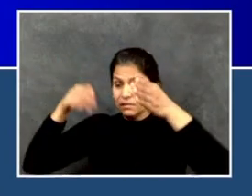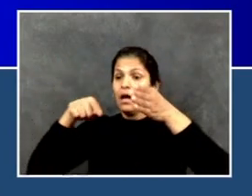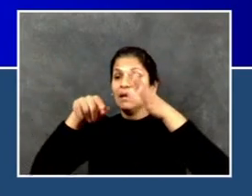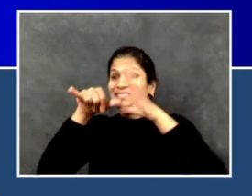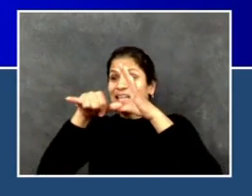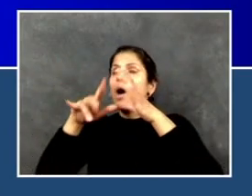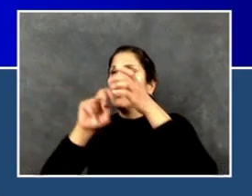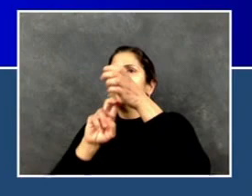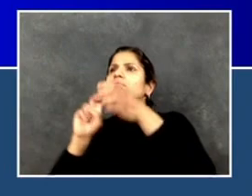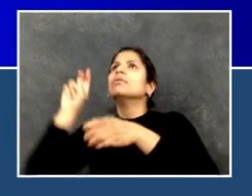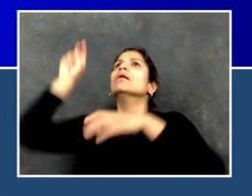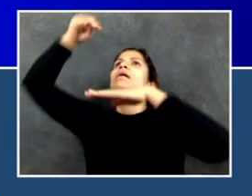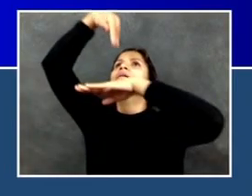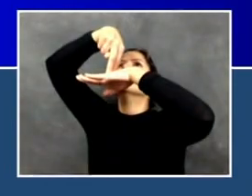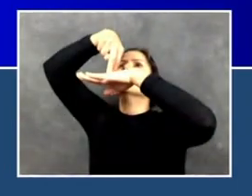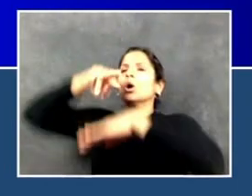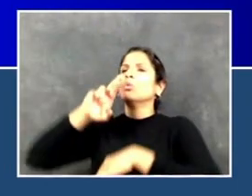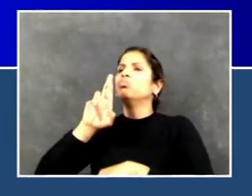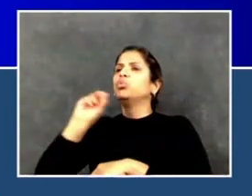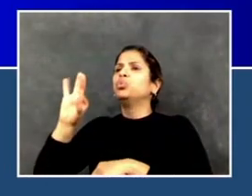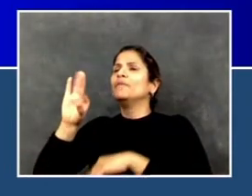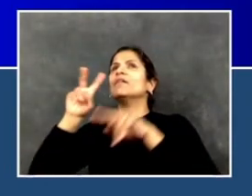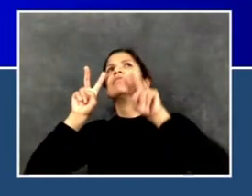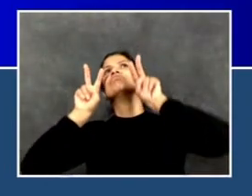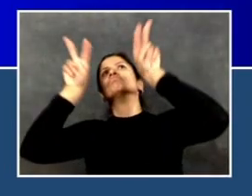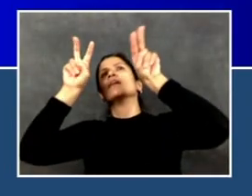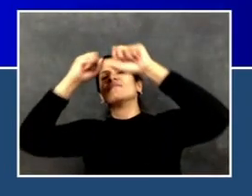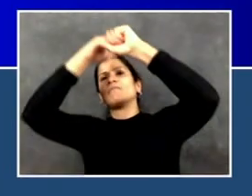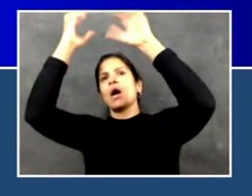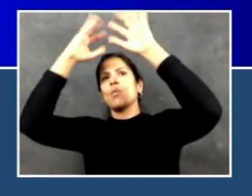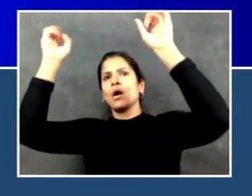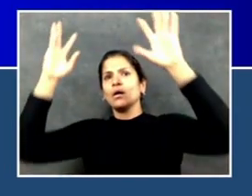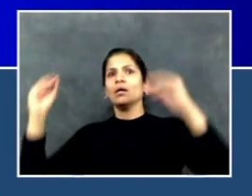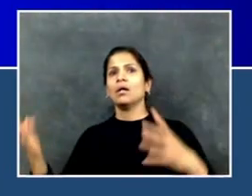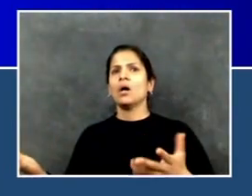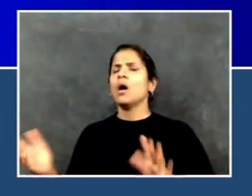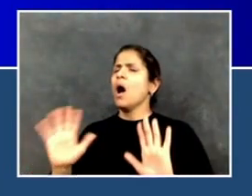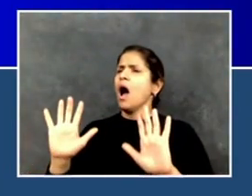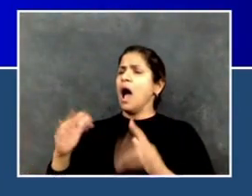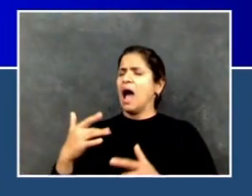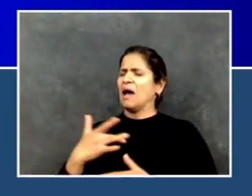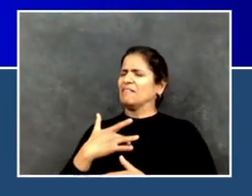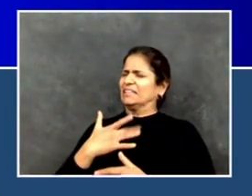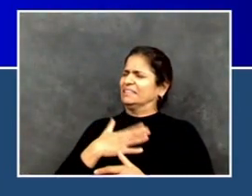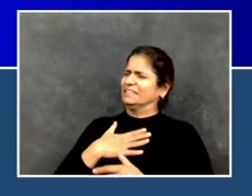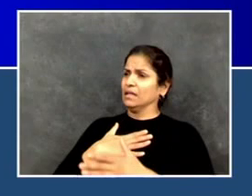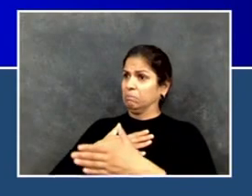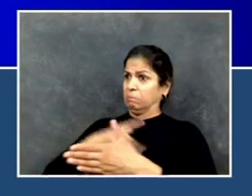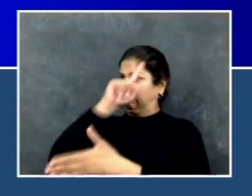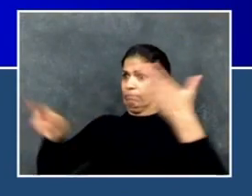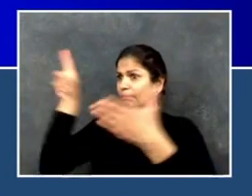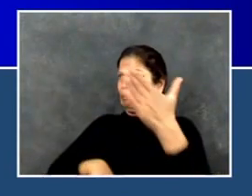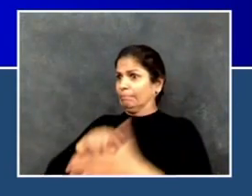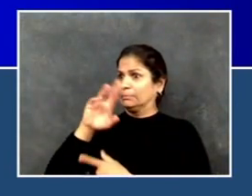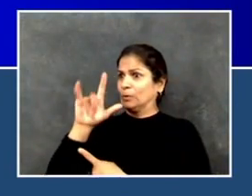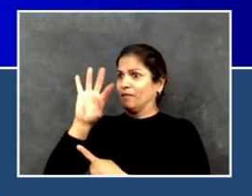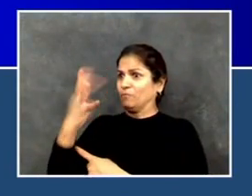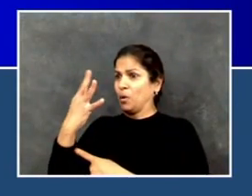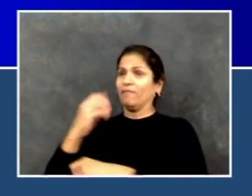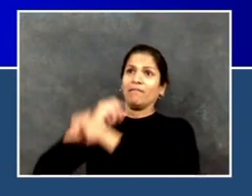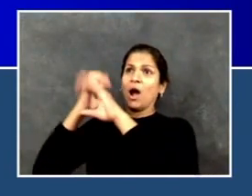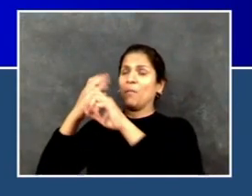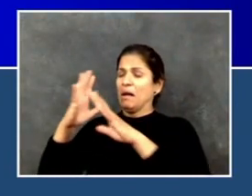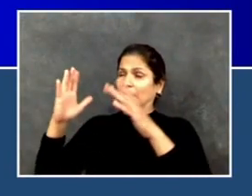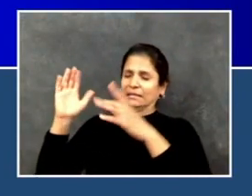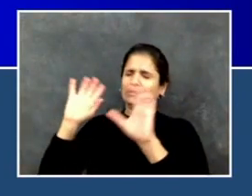But this is a day we cannot miss. This is a celebration that has to happen because it's about our nation, and it's about